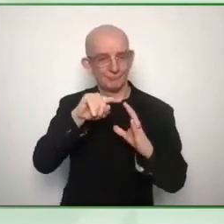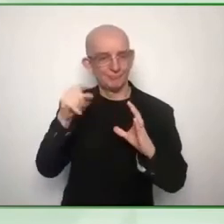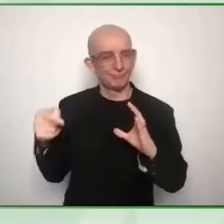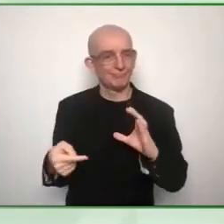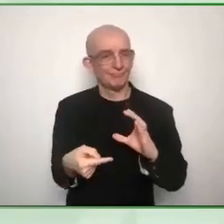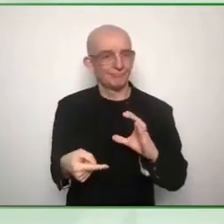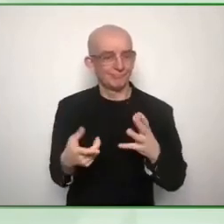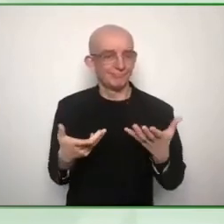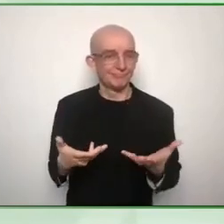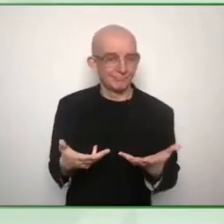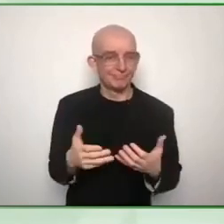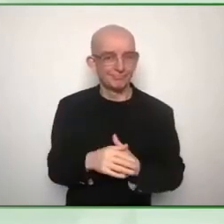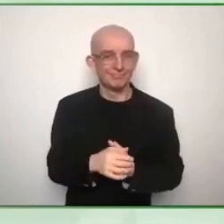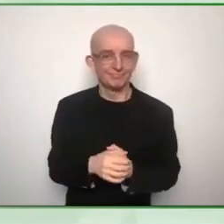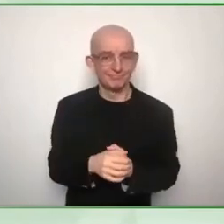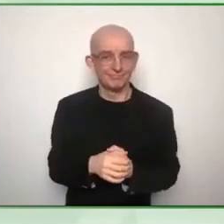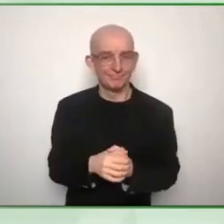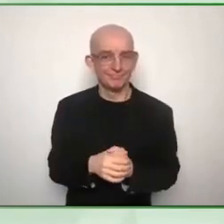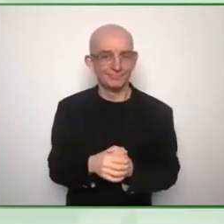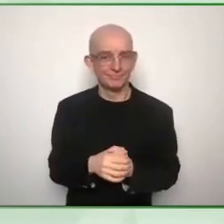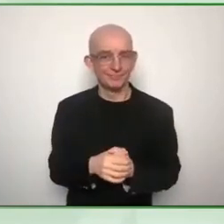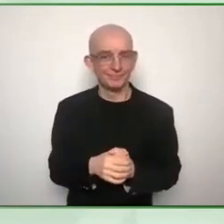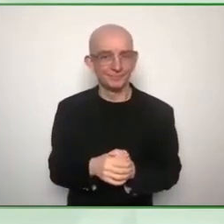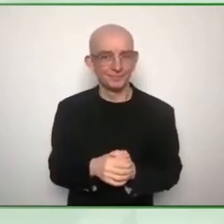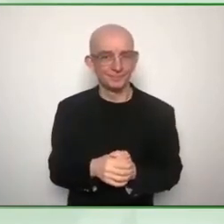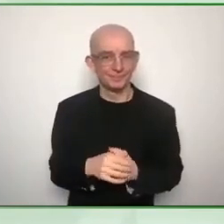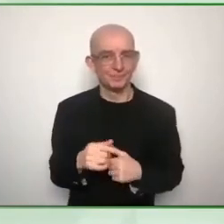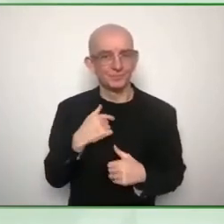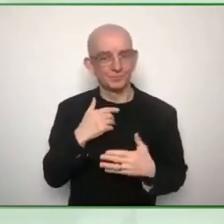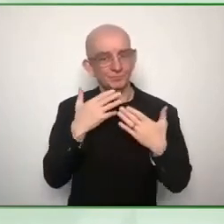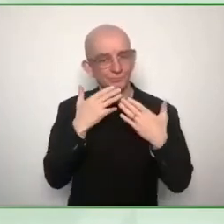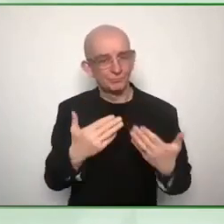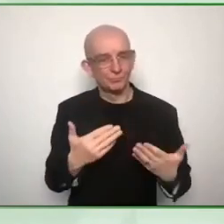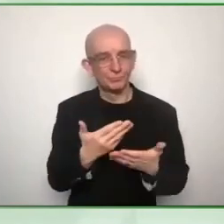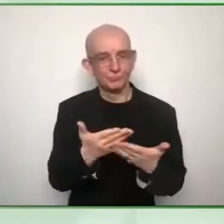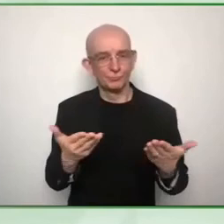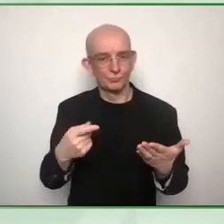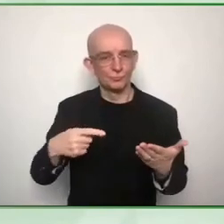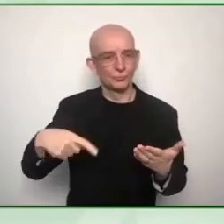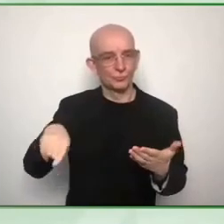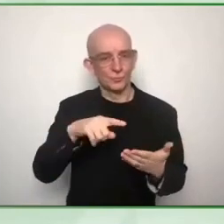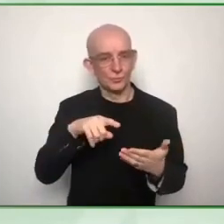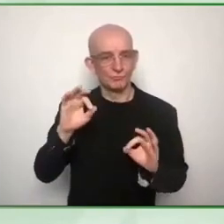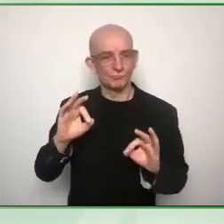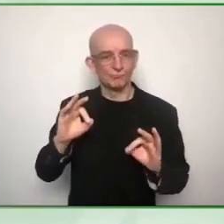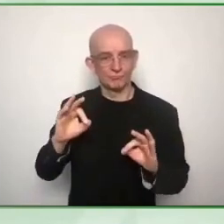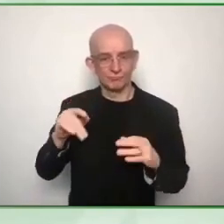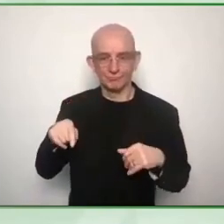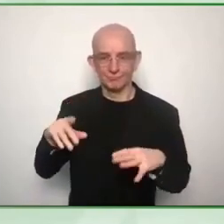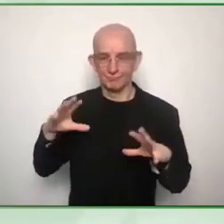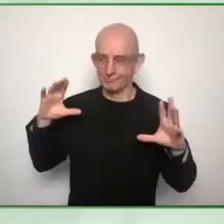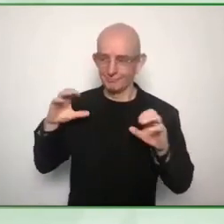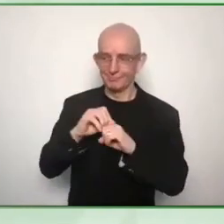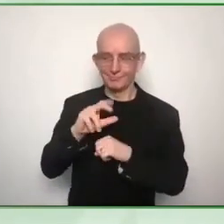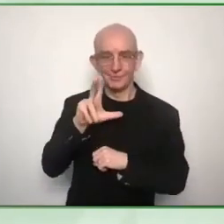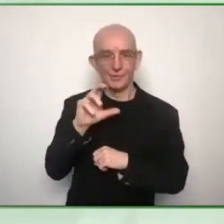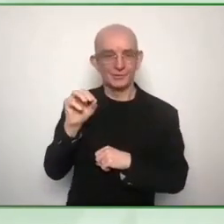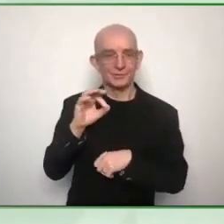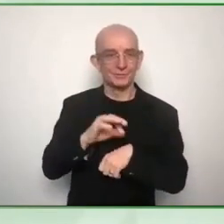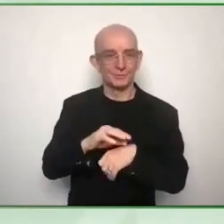cliff and raf i really want to thank you and brett as well for for joining us today for really telling us about your journey